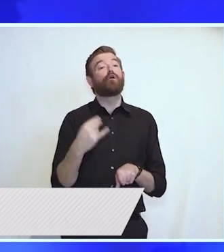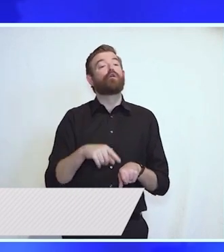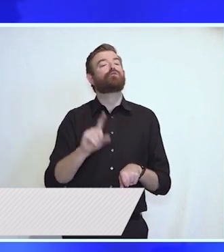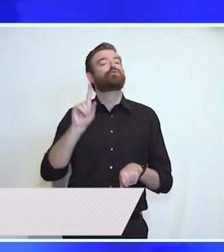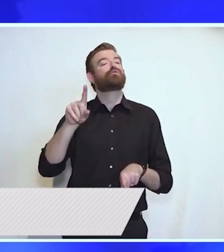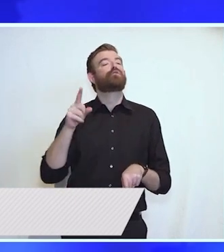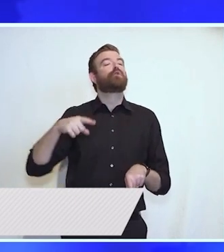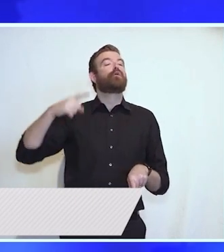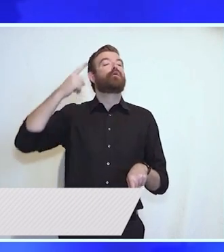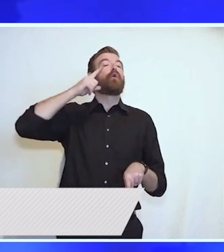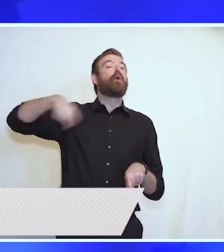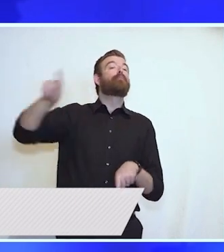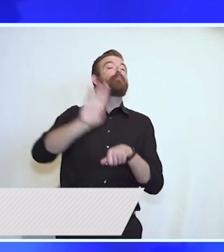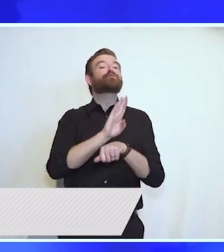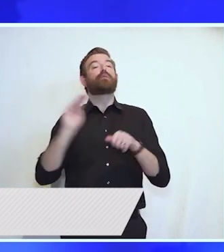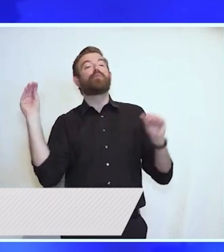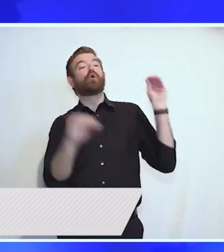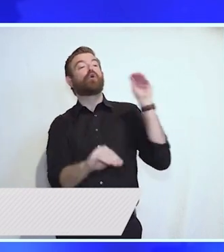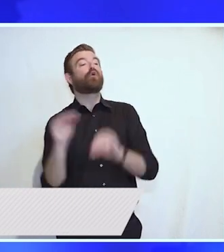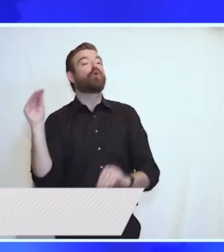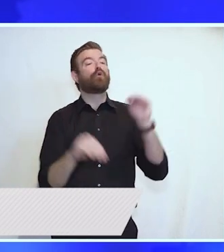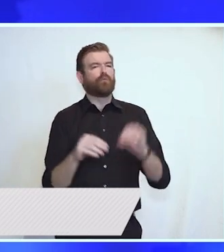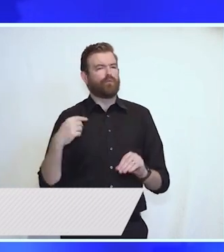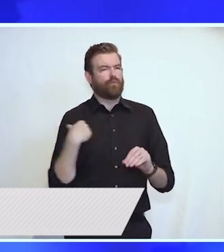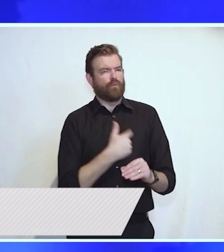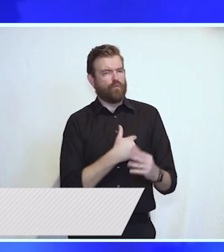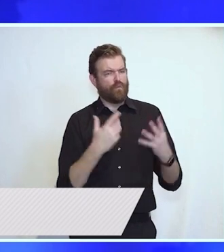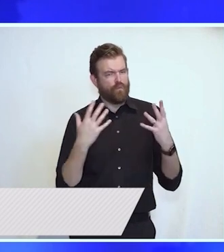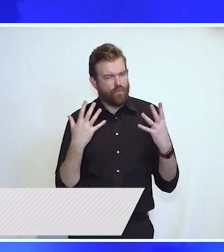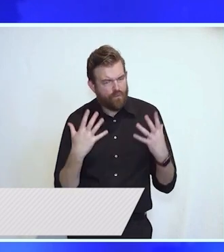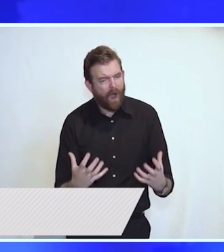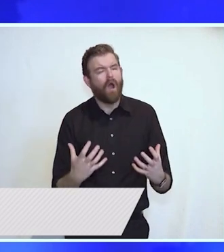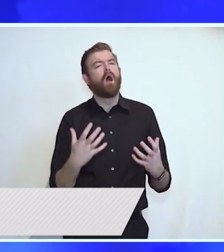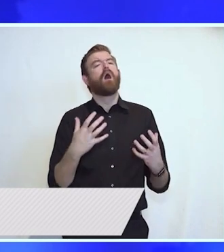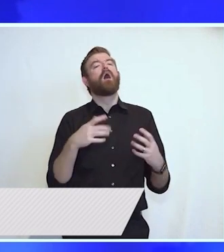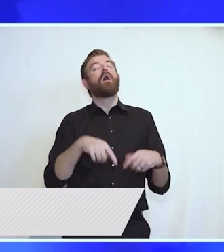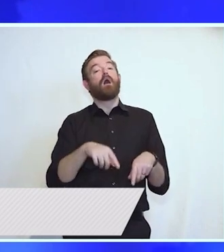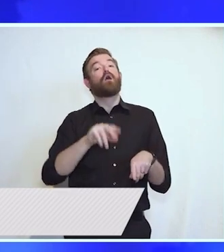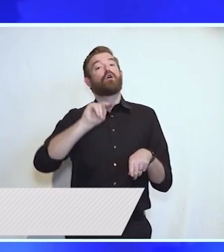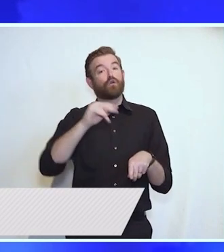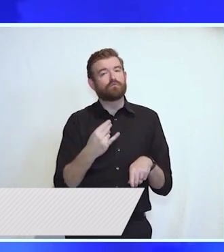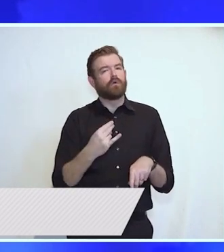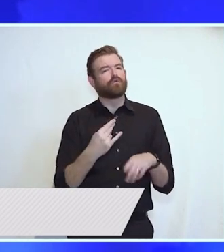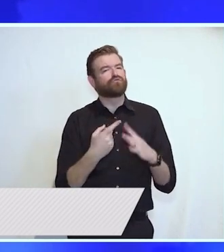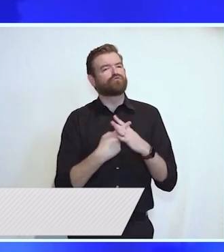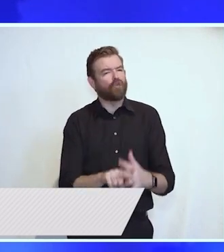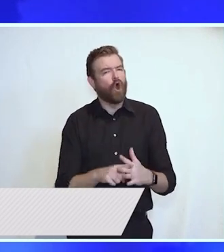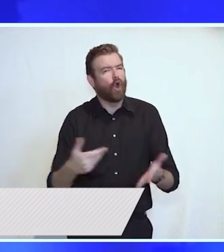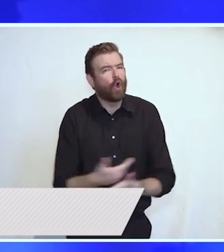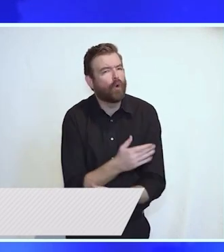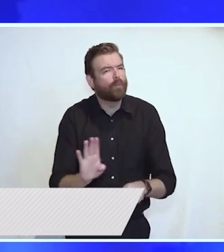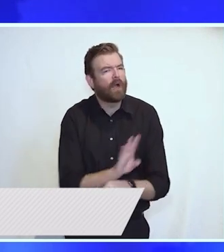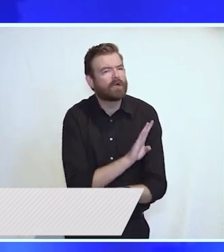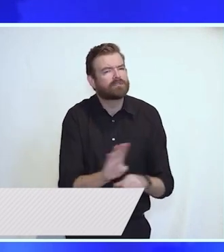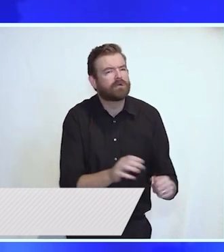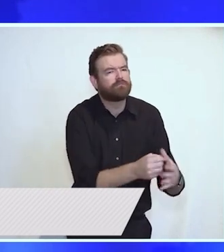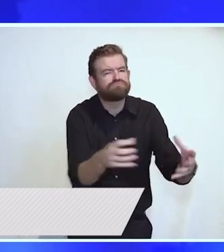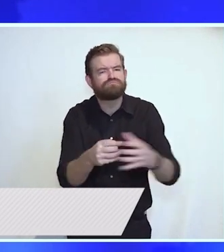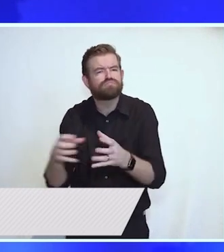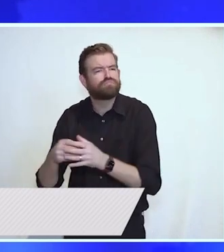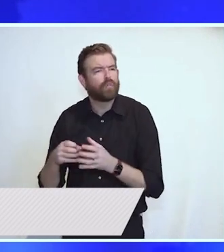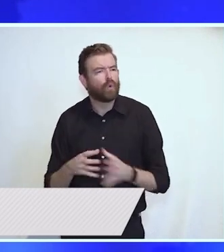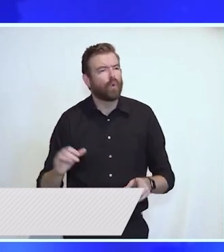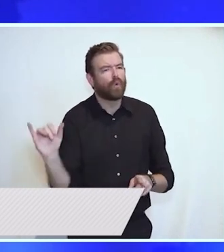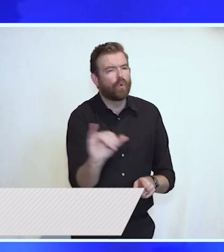critical to making this goal our reality. As I noted we move from 47th to 4th in the nation in economic growth